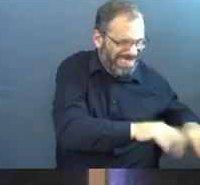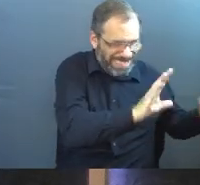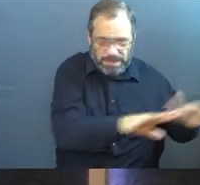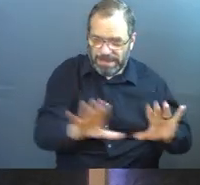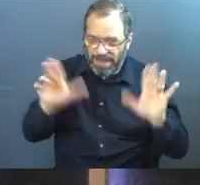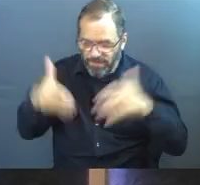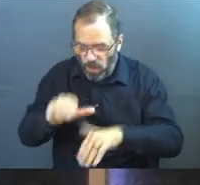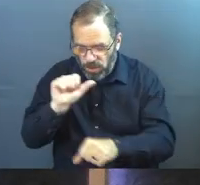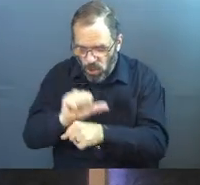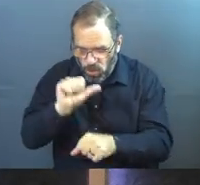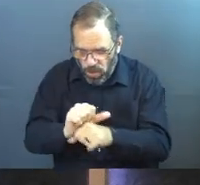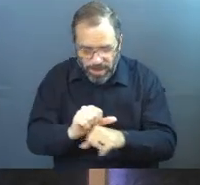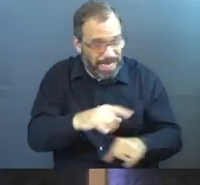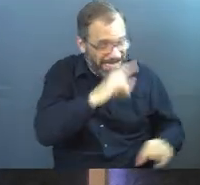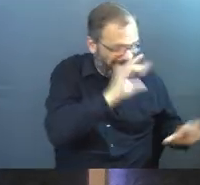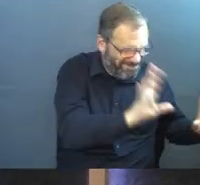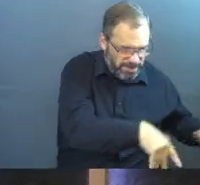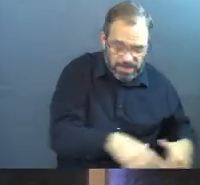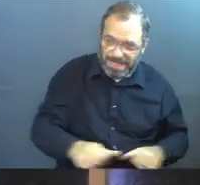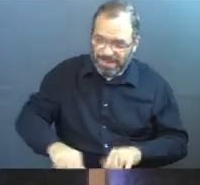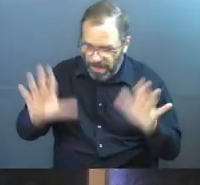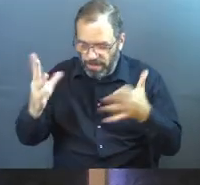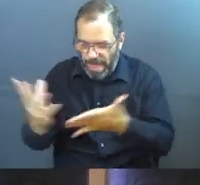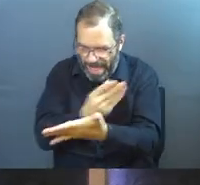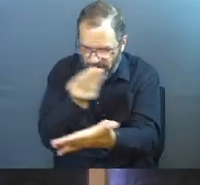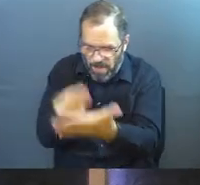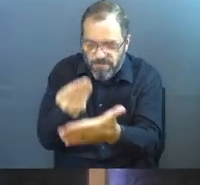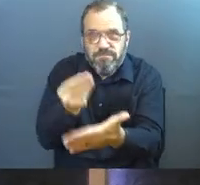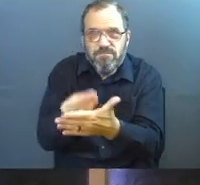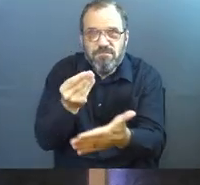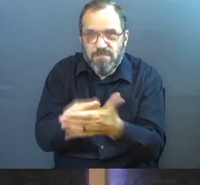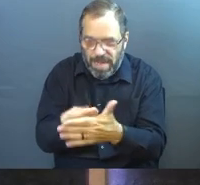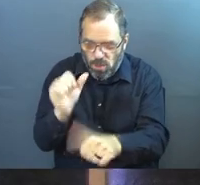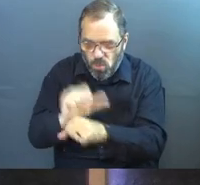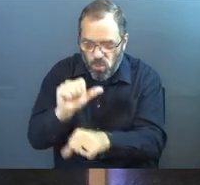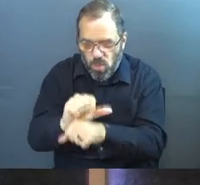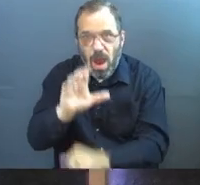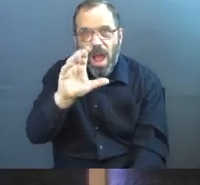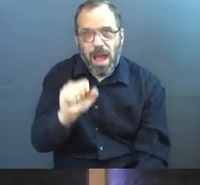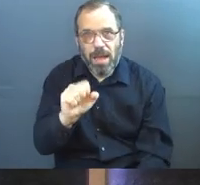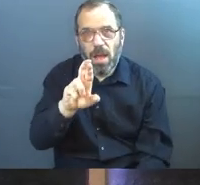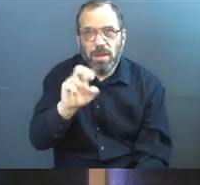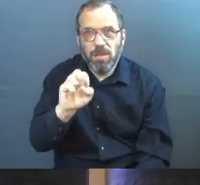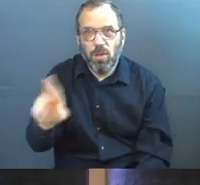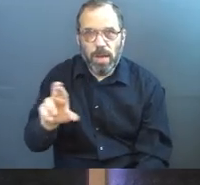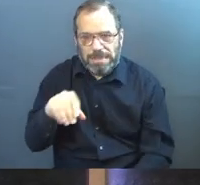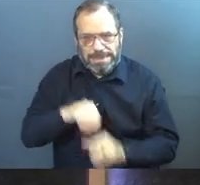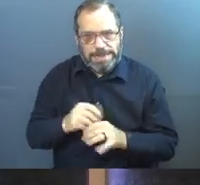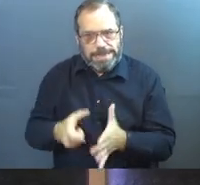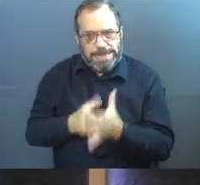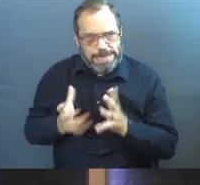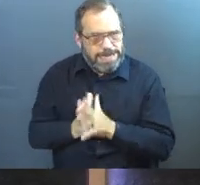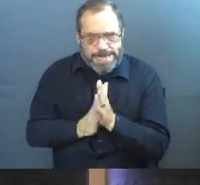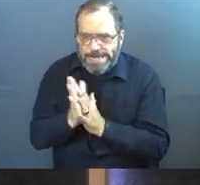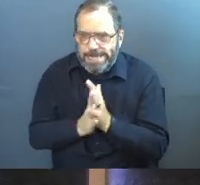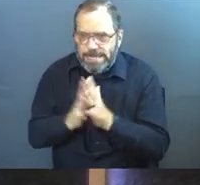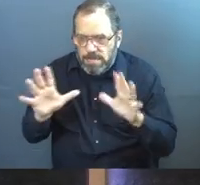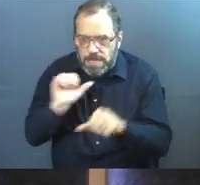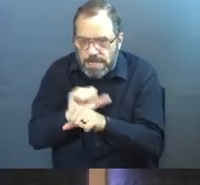with your kids. You sacrifice it there in order to have the kind of career that your inner need demands.